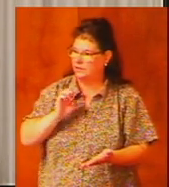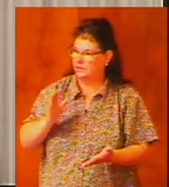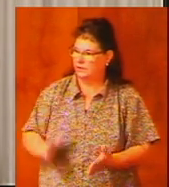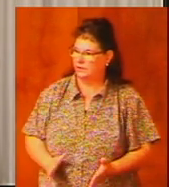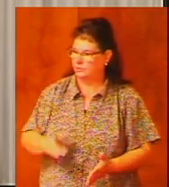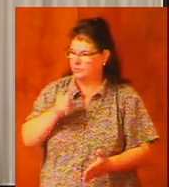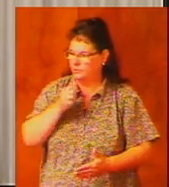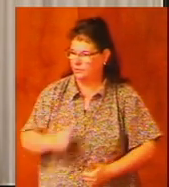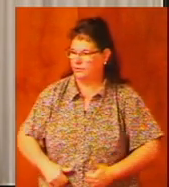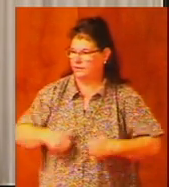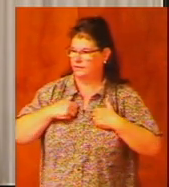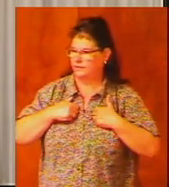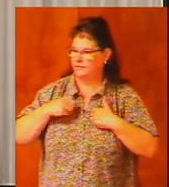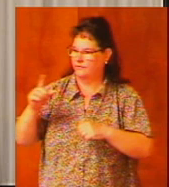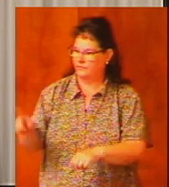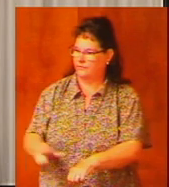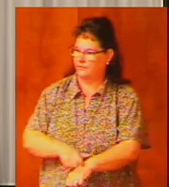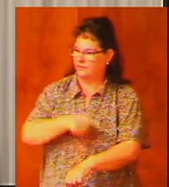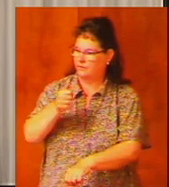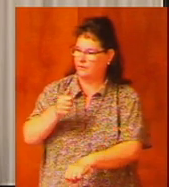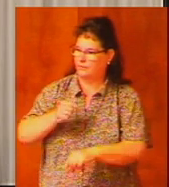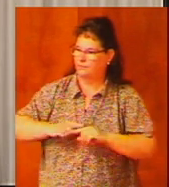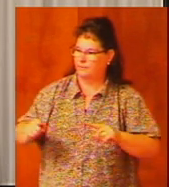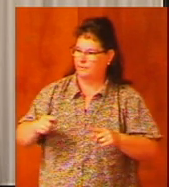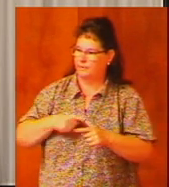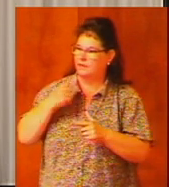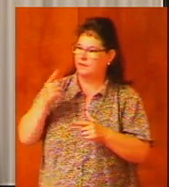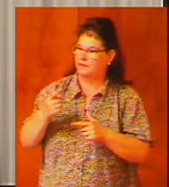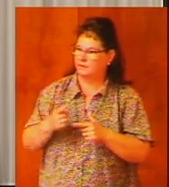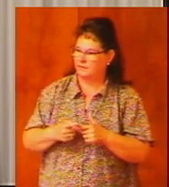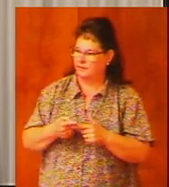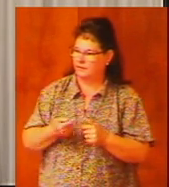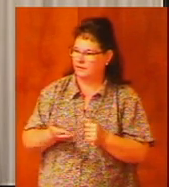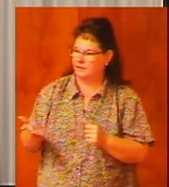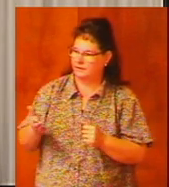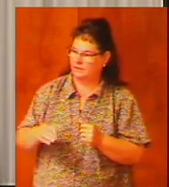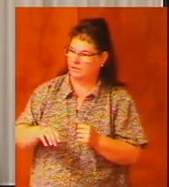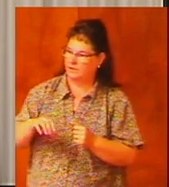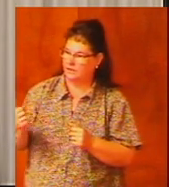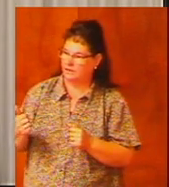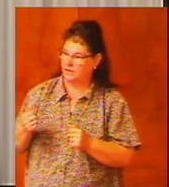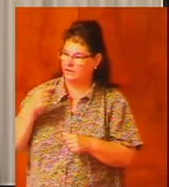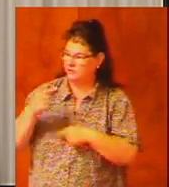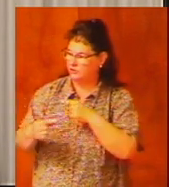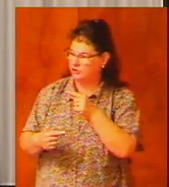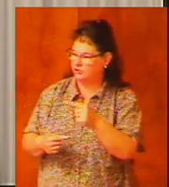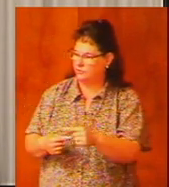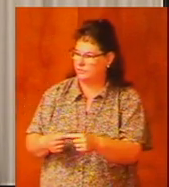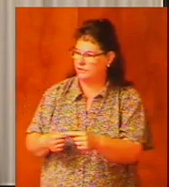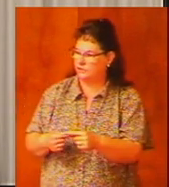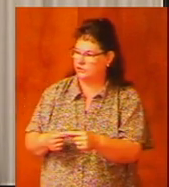outlived Joshua. But then there was another generation